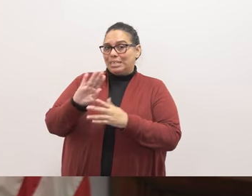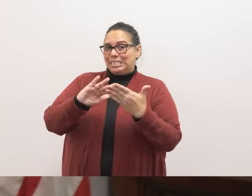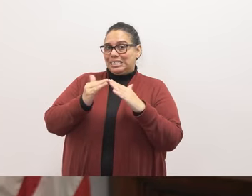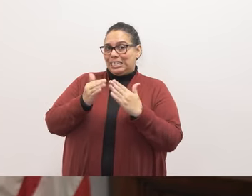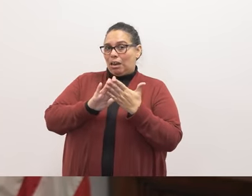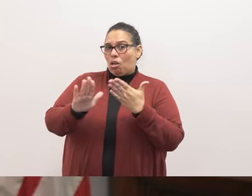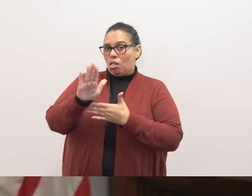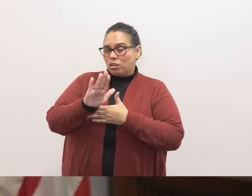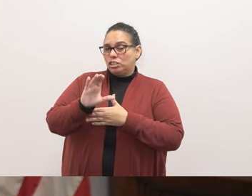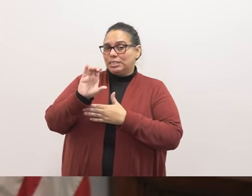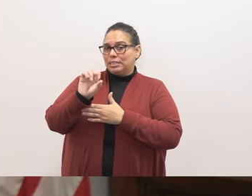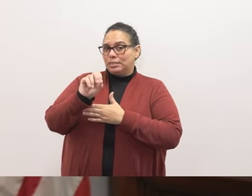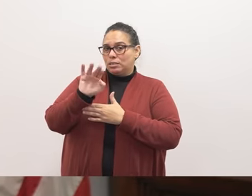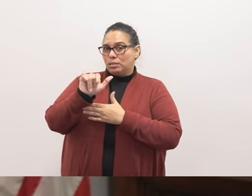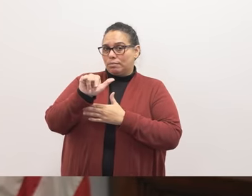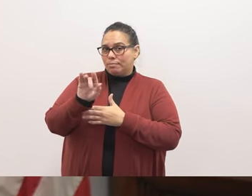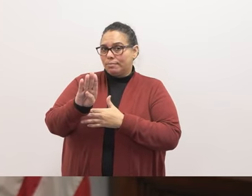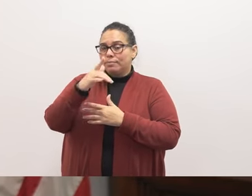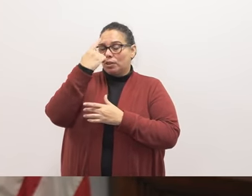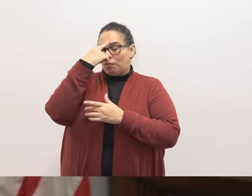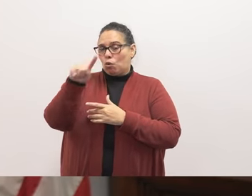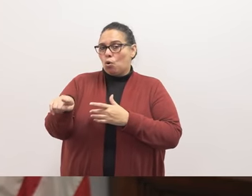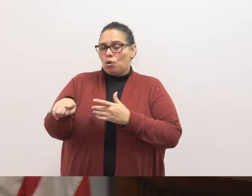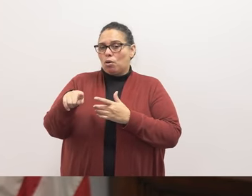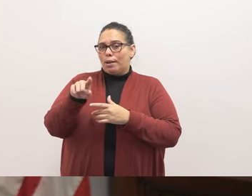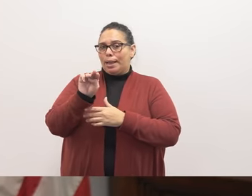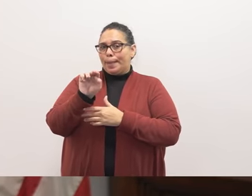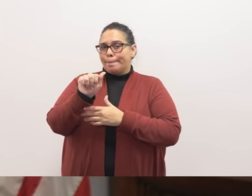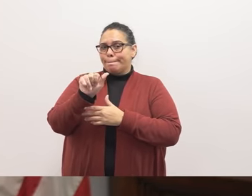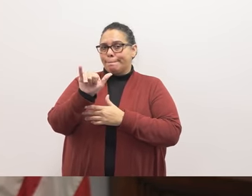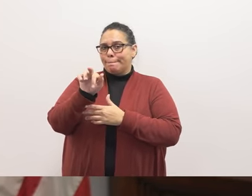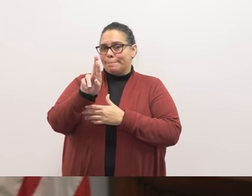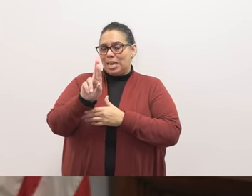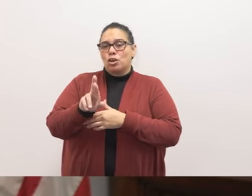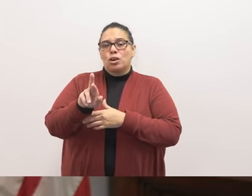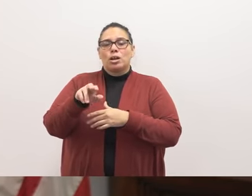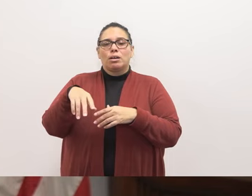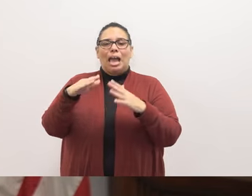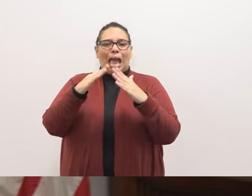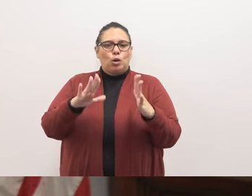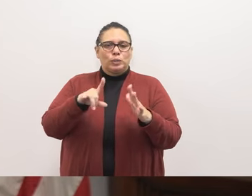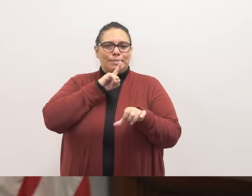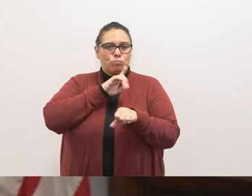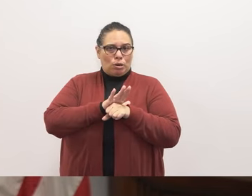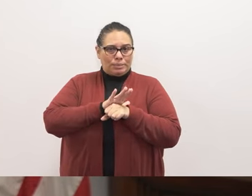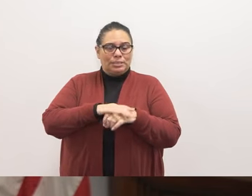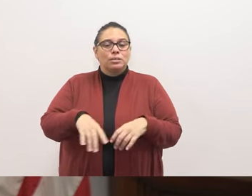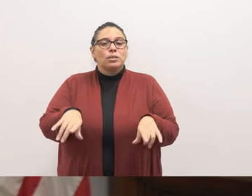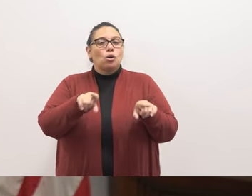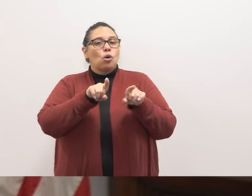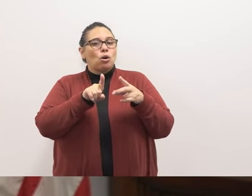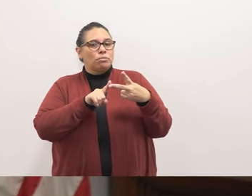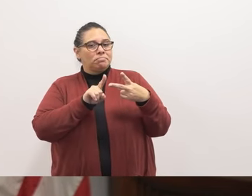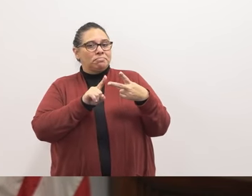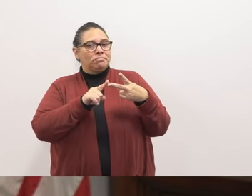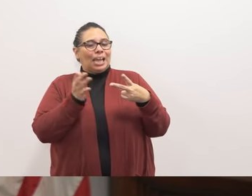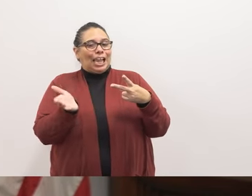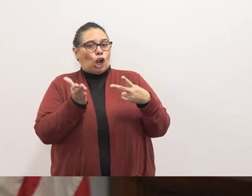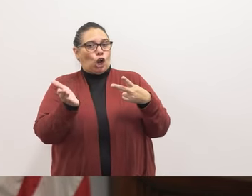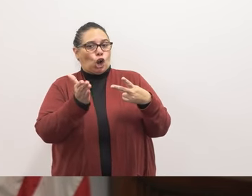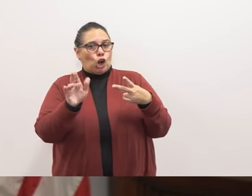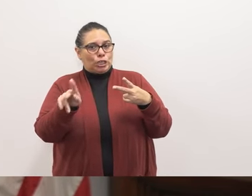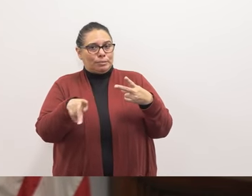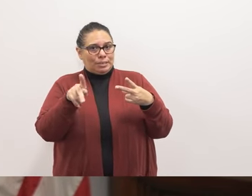College and Cal State Long Beach for the mayor's housing promise and also wanted to encourage folks